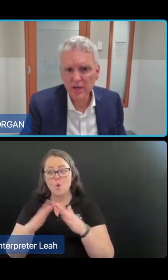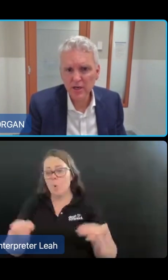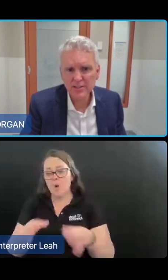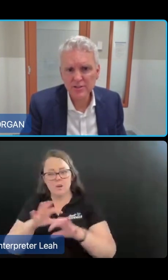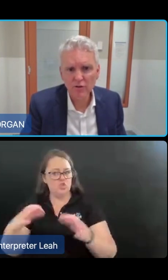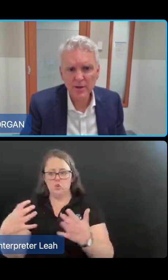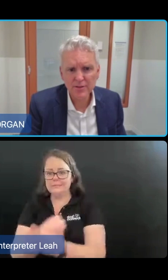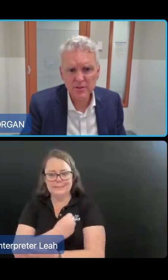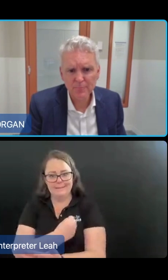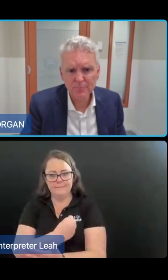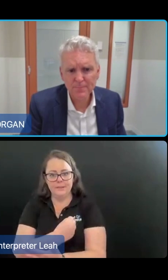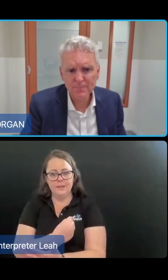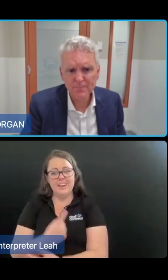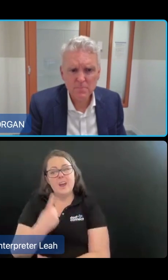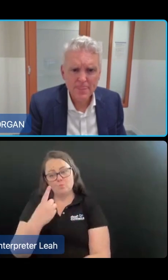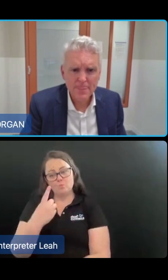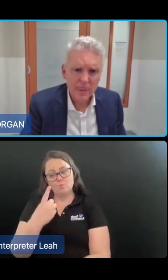to hospital in the past 12 months.